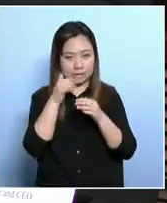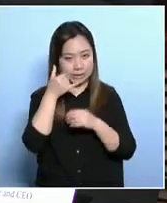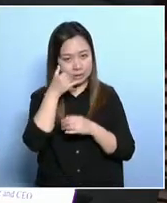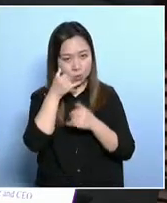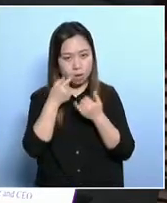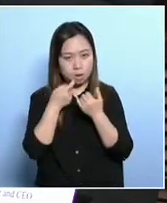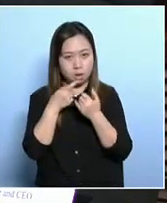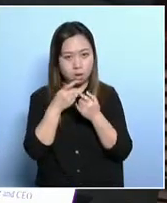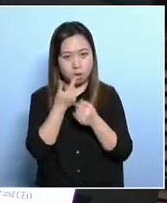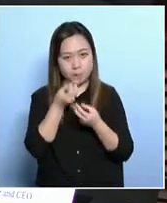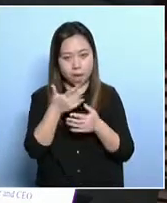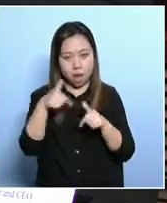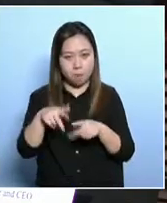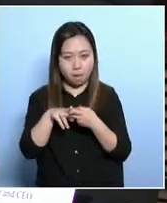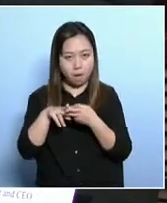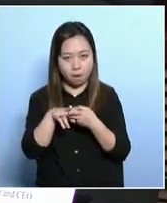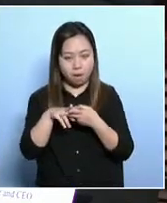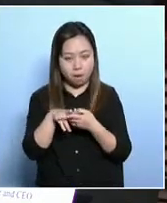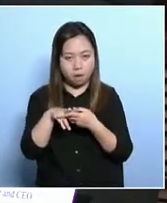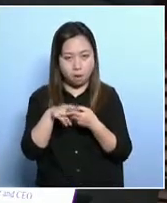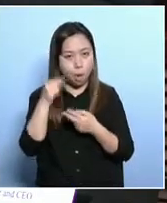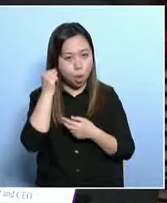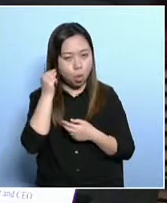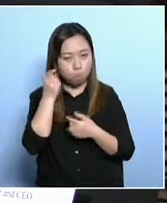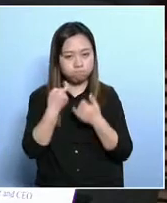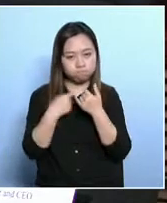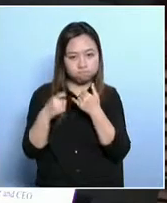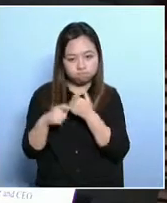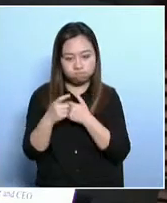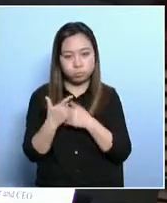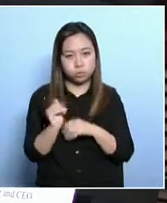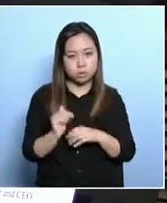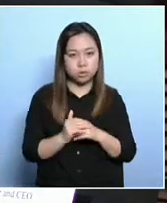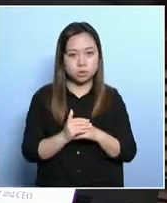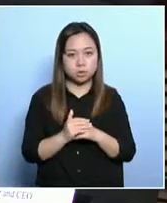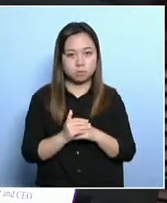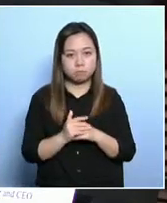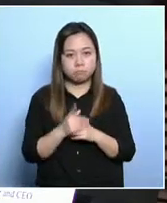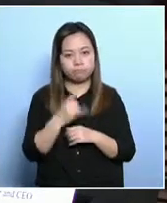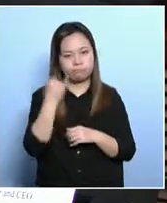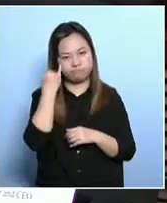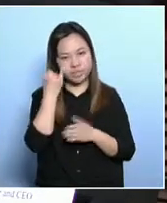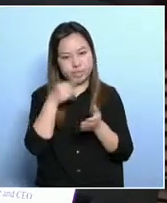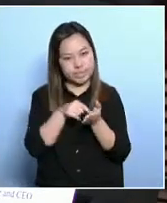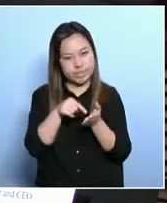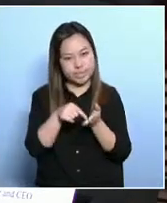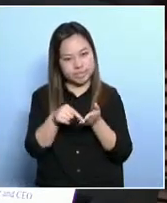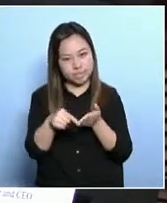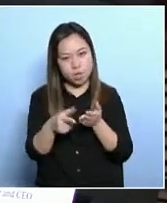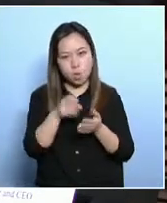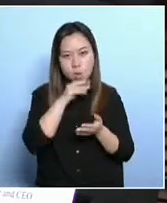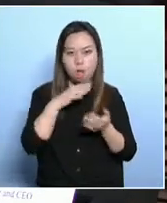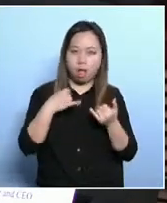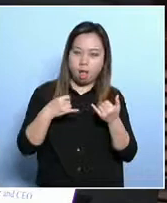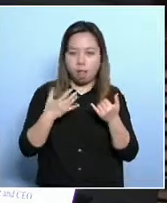can't read or write any language. When we ask them where they live, they can't answer that basic question. We urge the